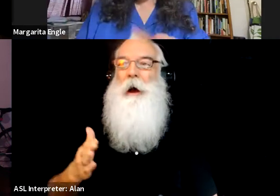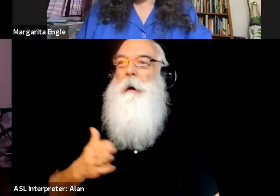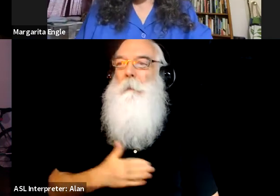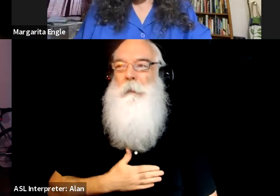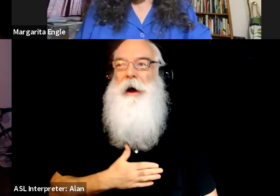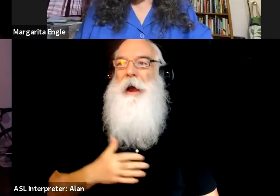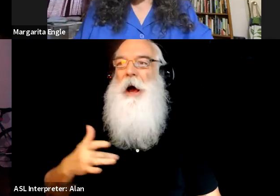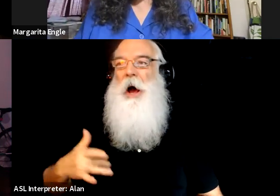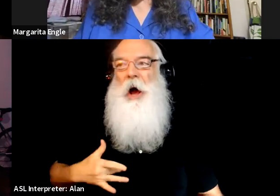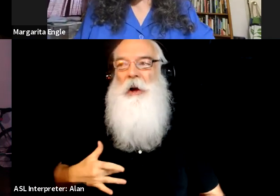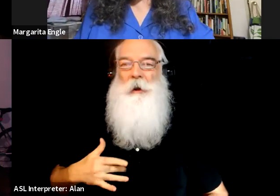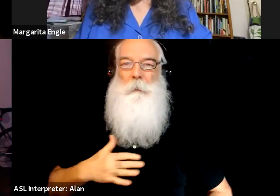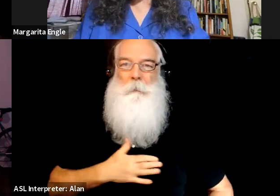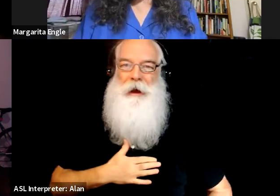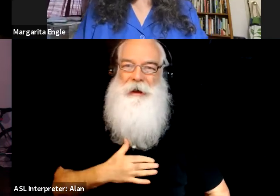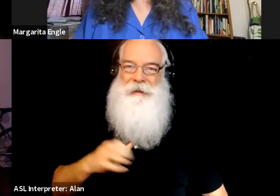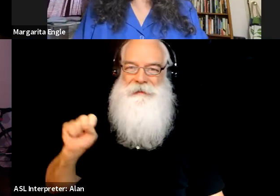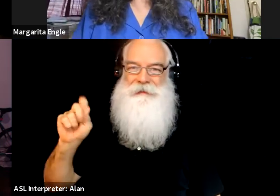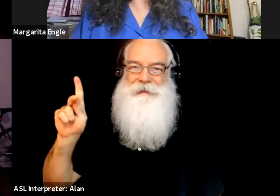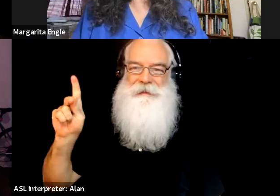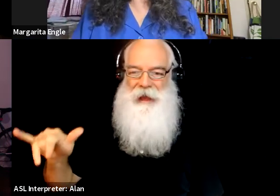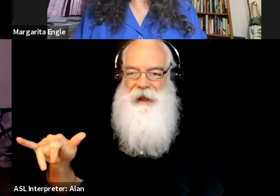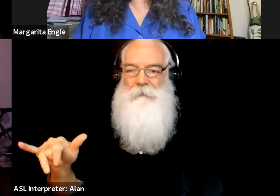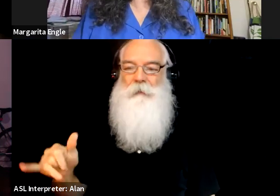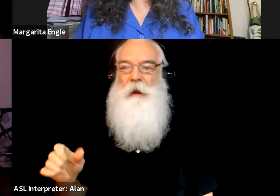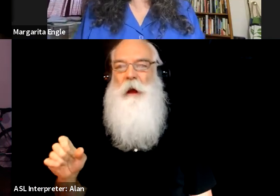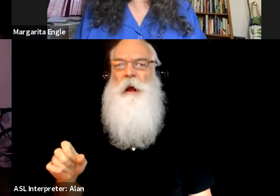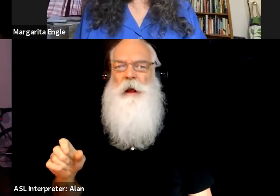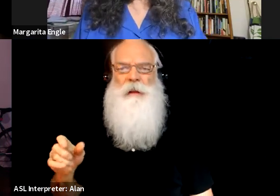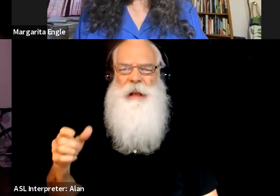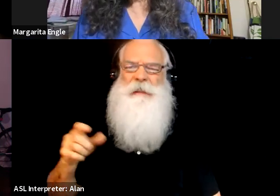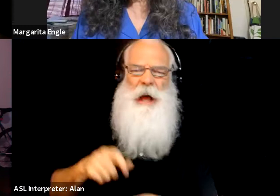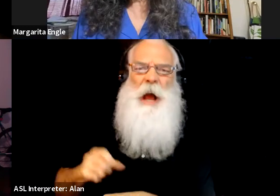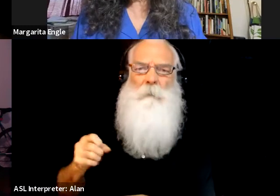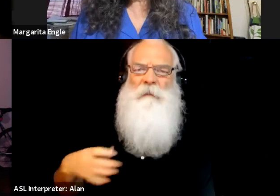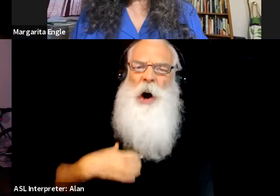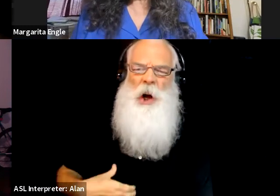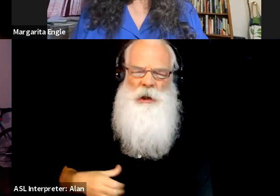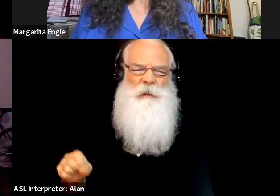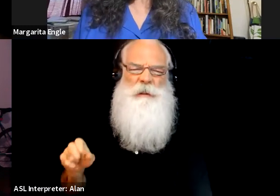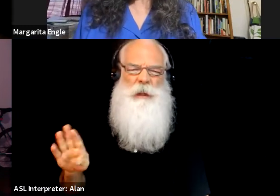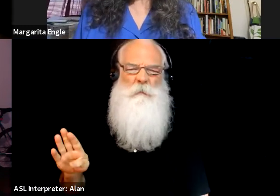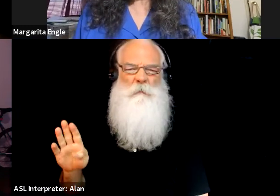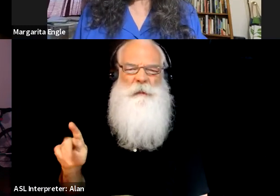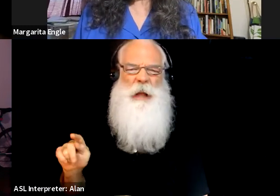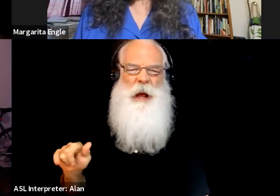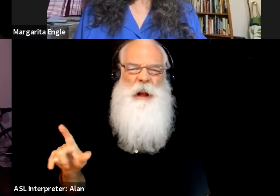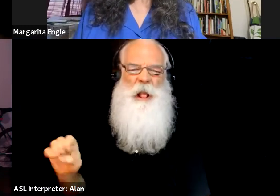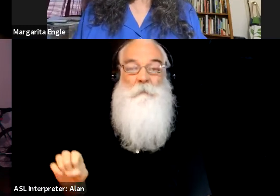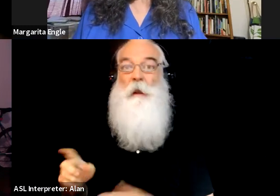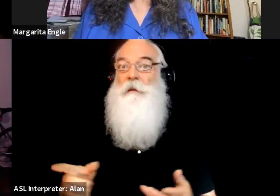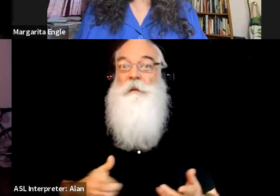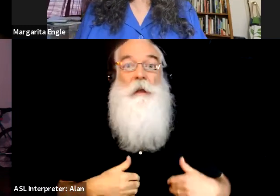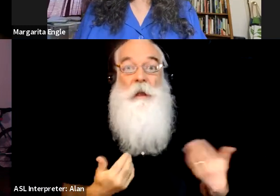first novel. The subtitle is Love in a Time of Hunger. It's a young adult love story, but it's set in Cuba